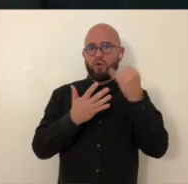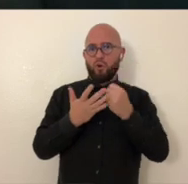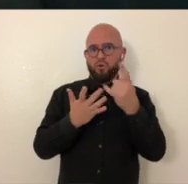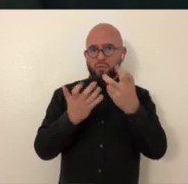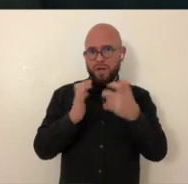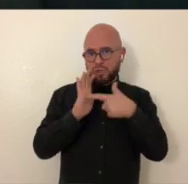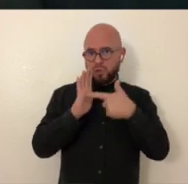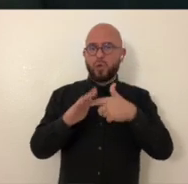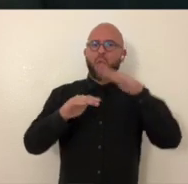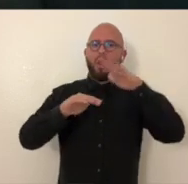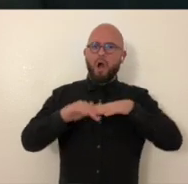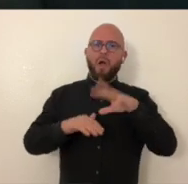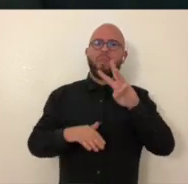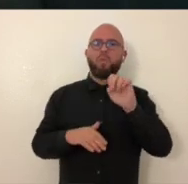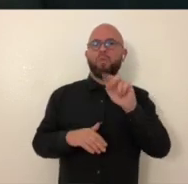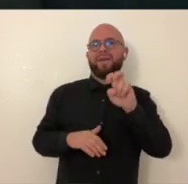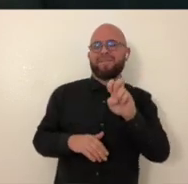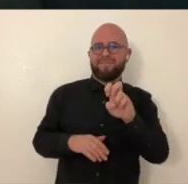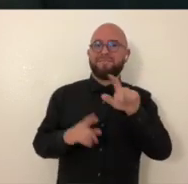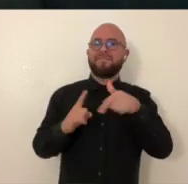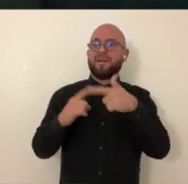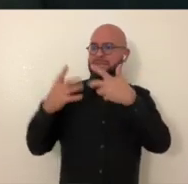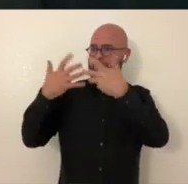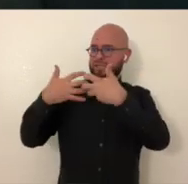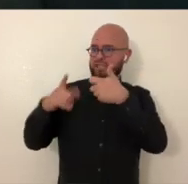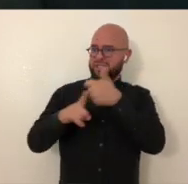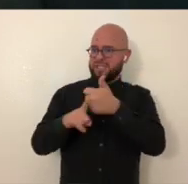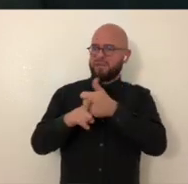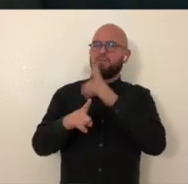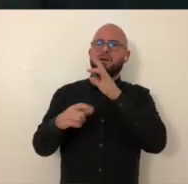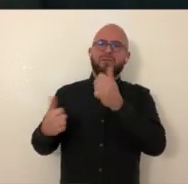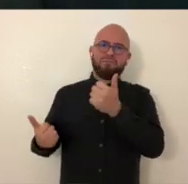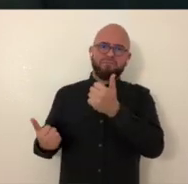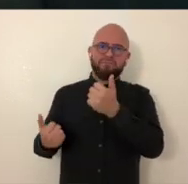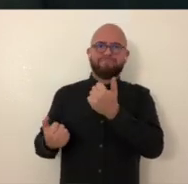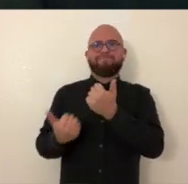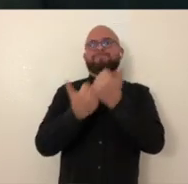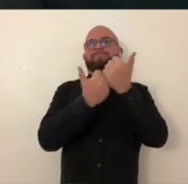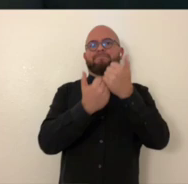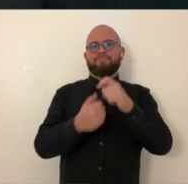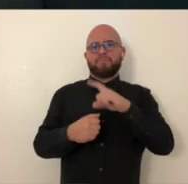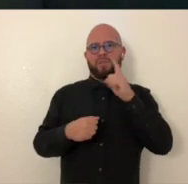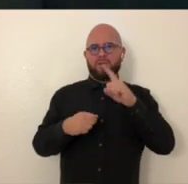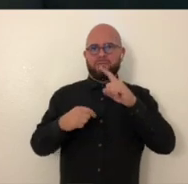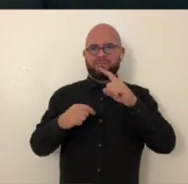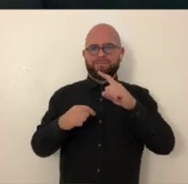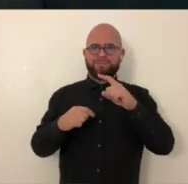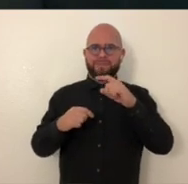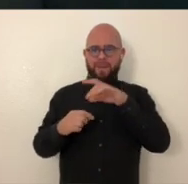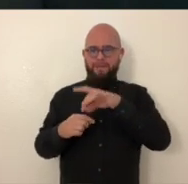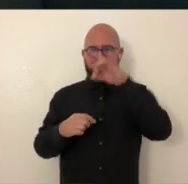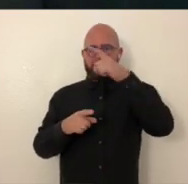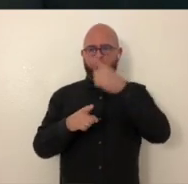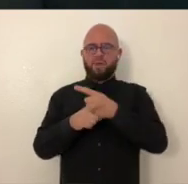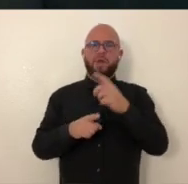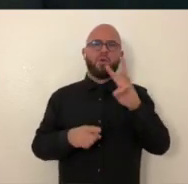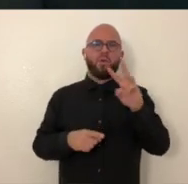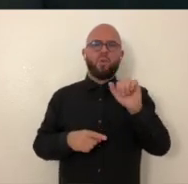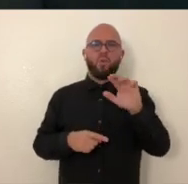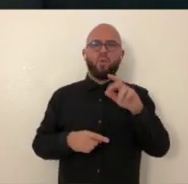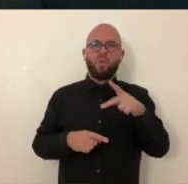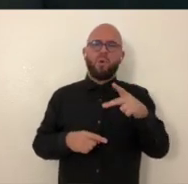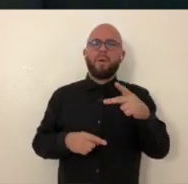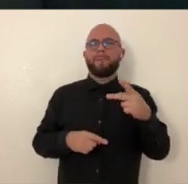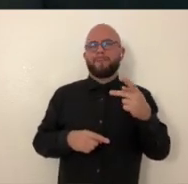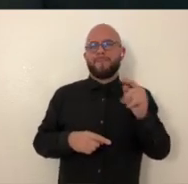incorporate the patterning into whatever art you want to display on the weaving and the machine assists and lifting the